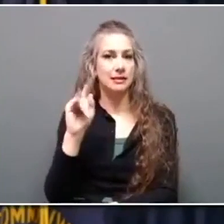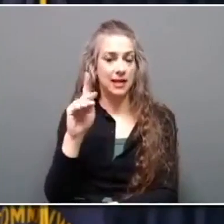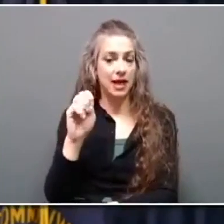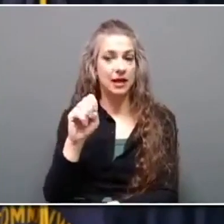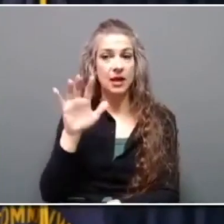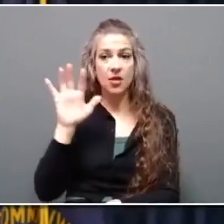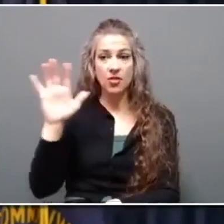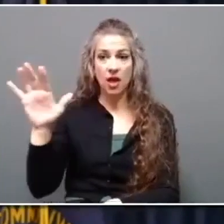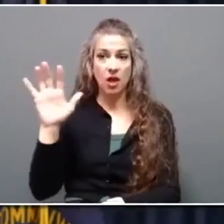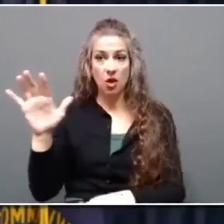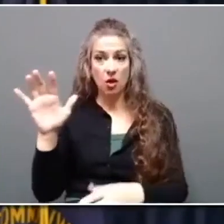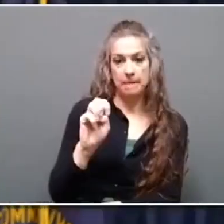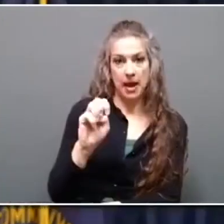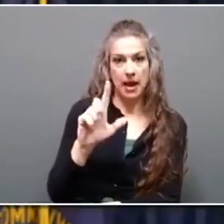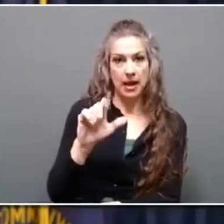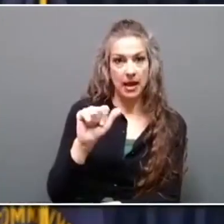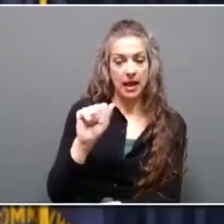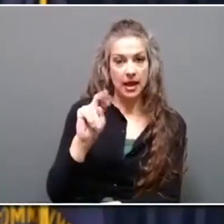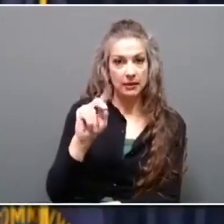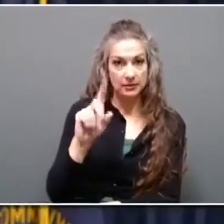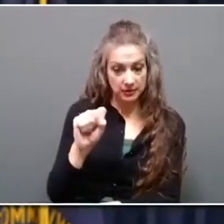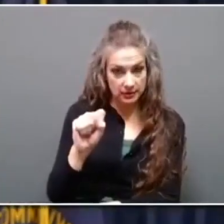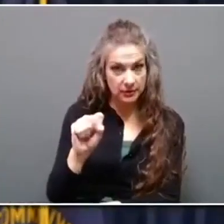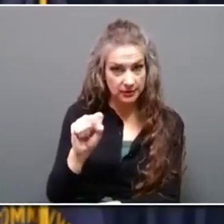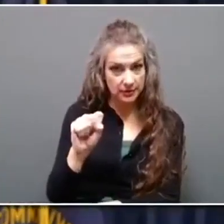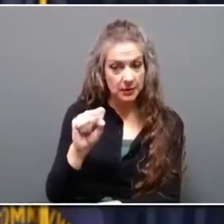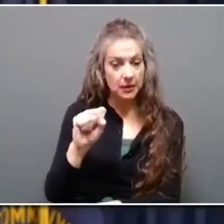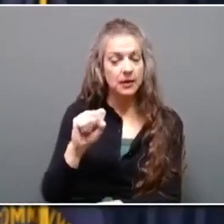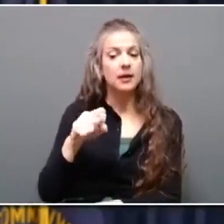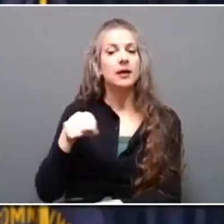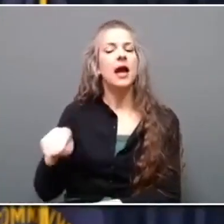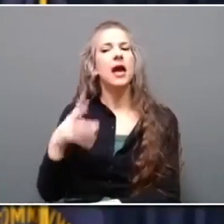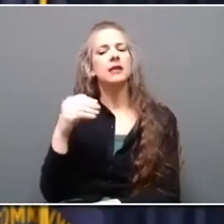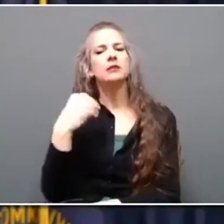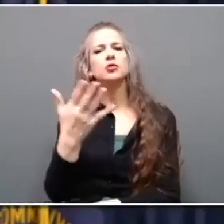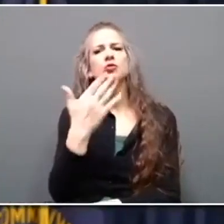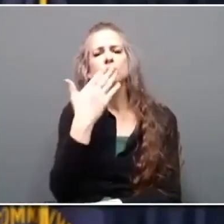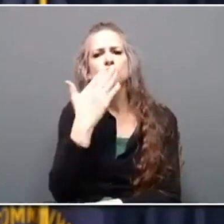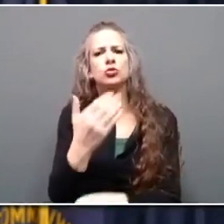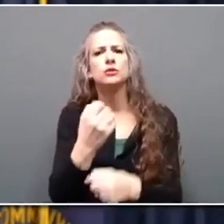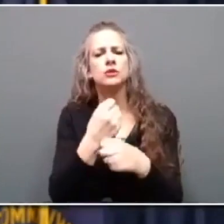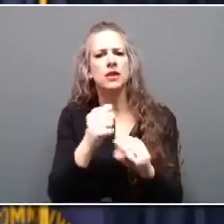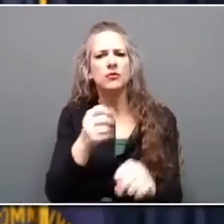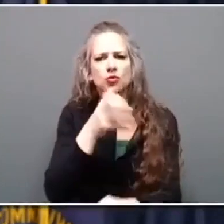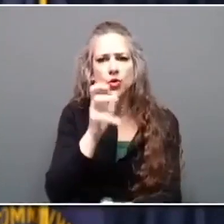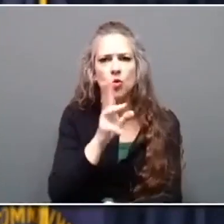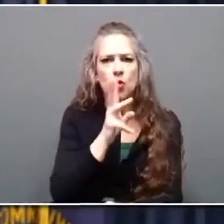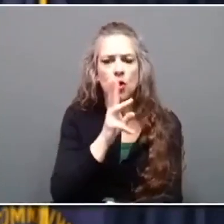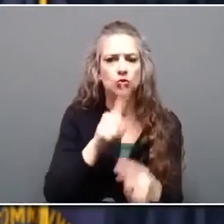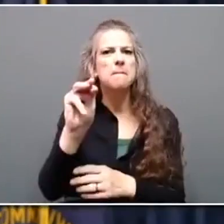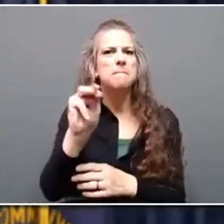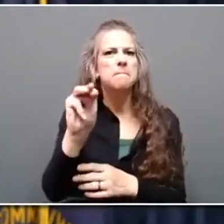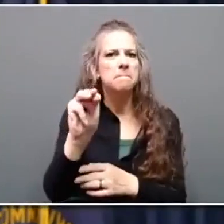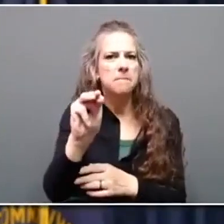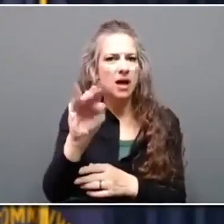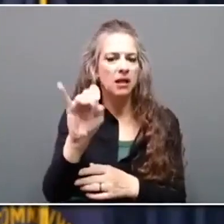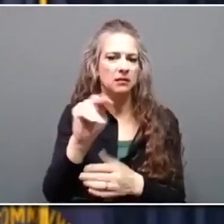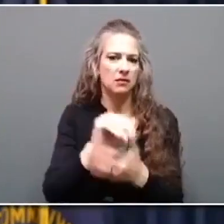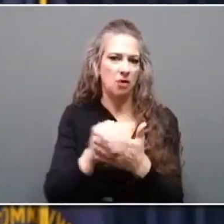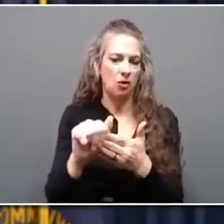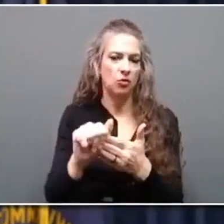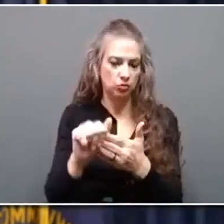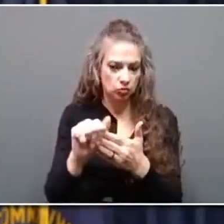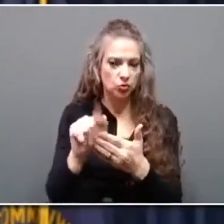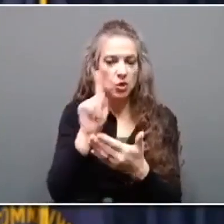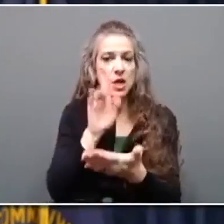threatened a home and blocked out eastern Kentucky families. Last June, we announced that Kentucky was being awarded more than cents left by